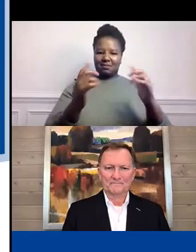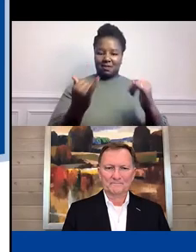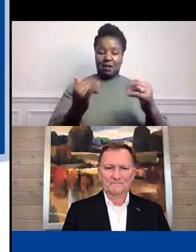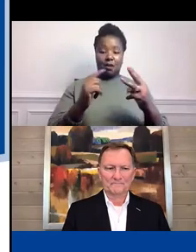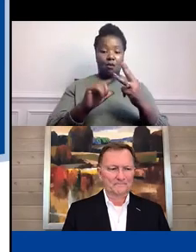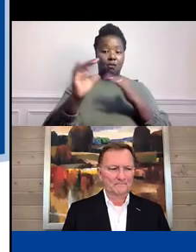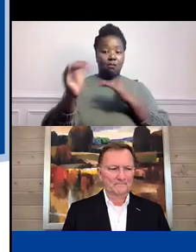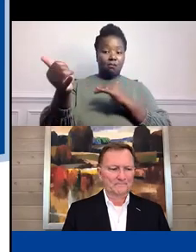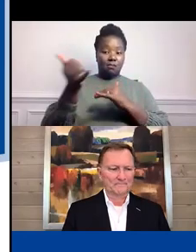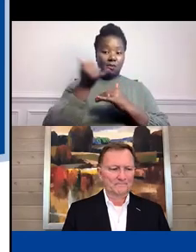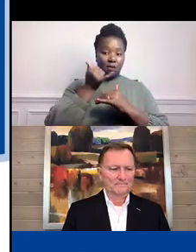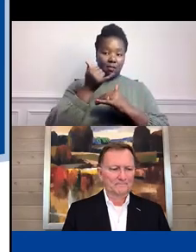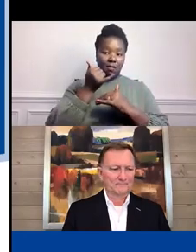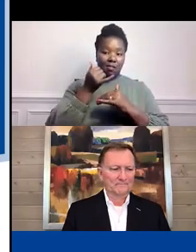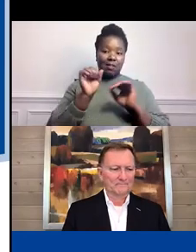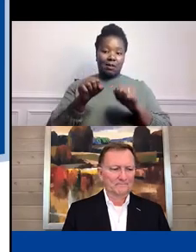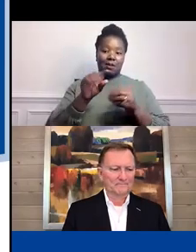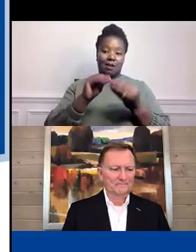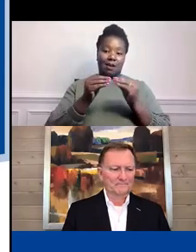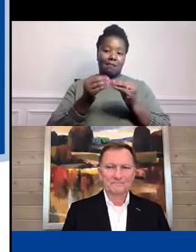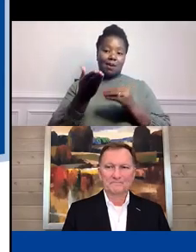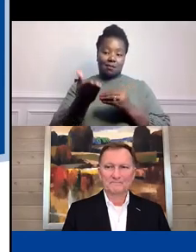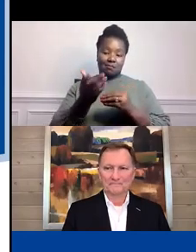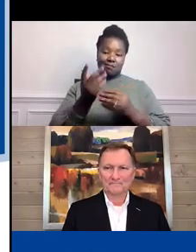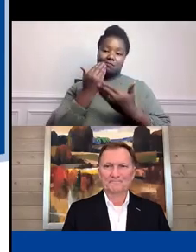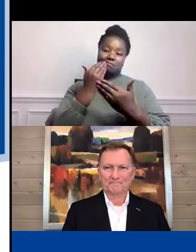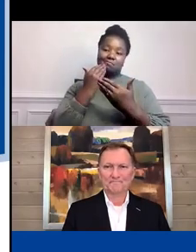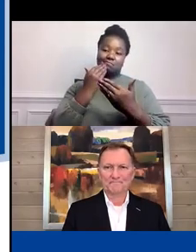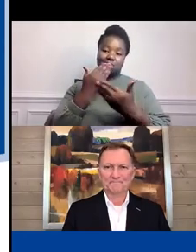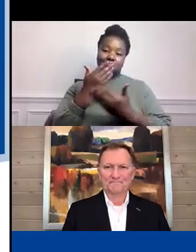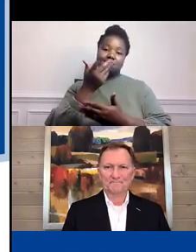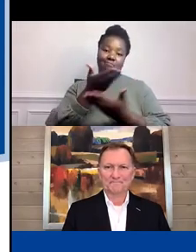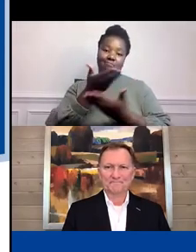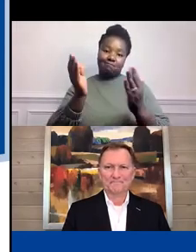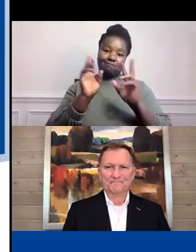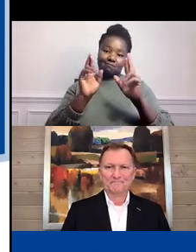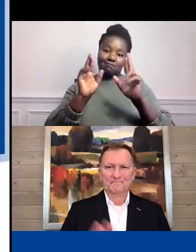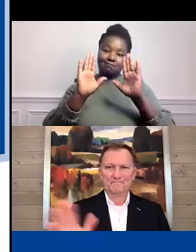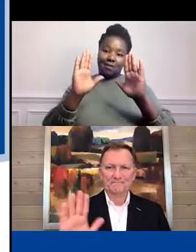on our phone line. So thank you so much, everybody. Hope you have a great day.